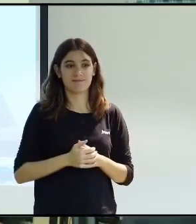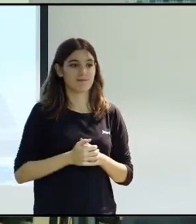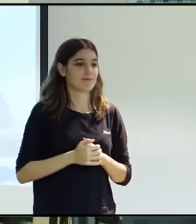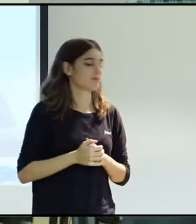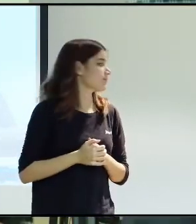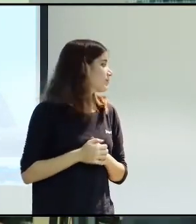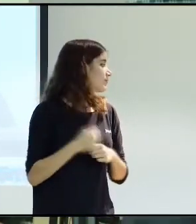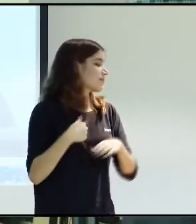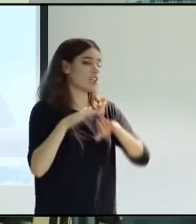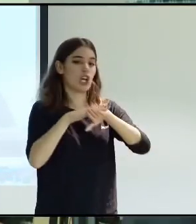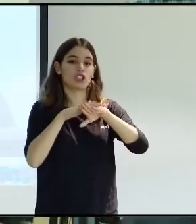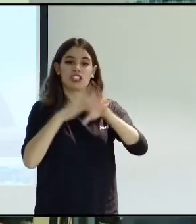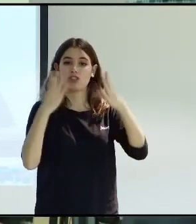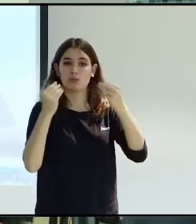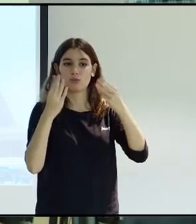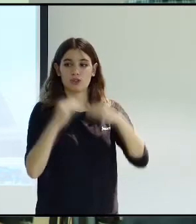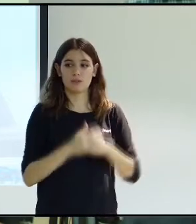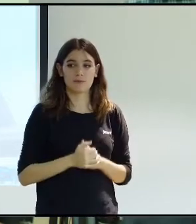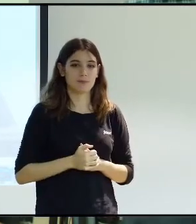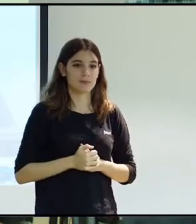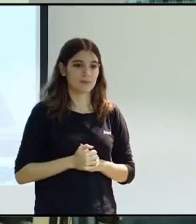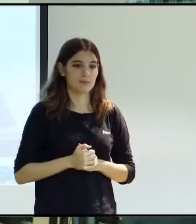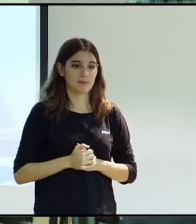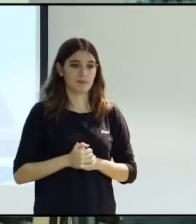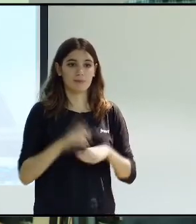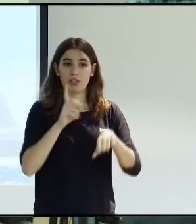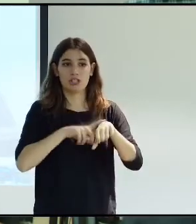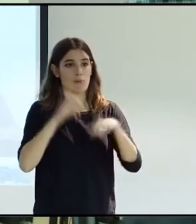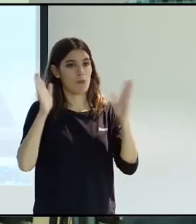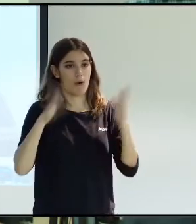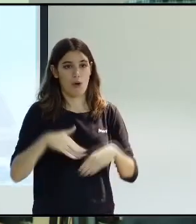or anything you'd like to know, maybe we could have that kind of a session now.